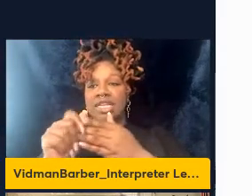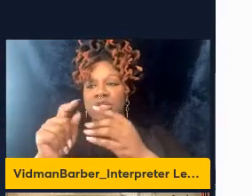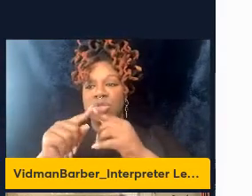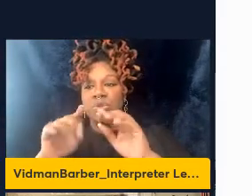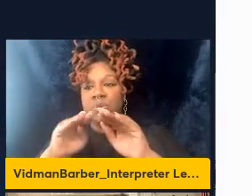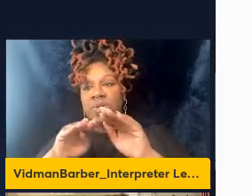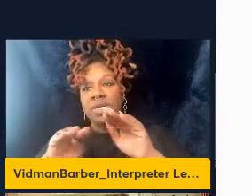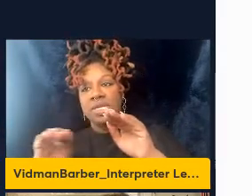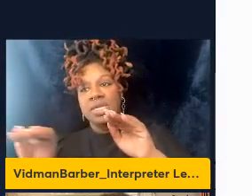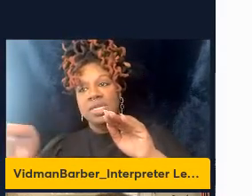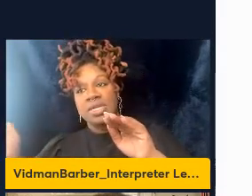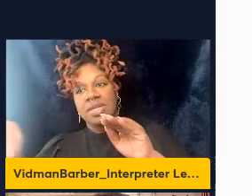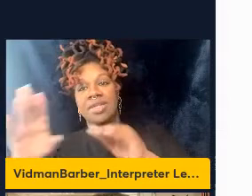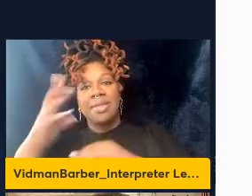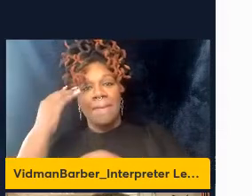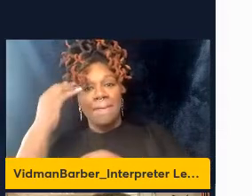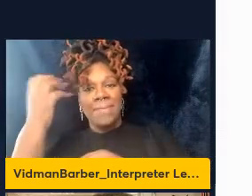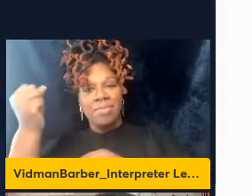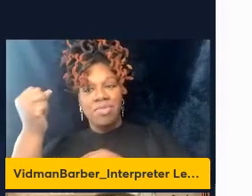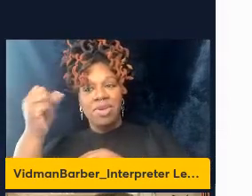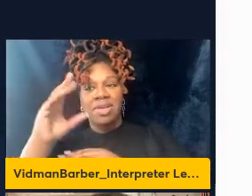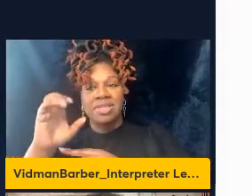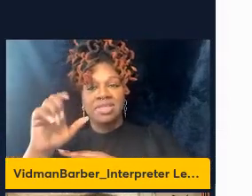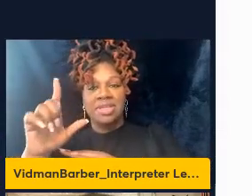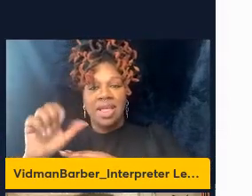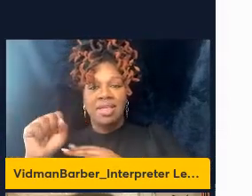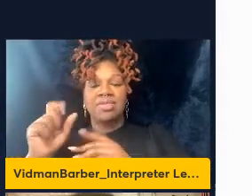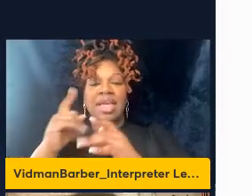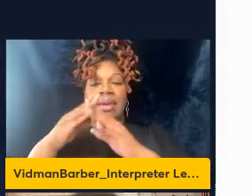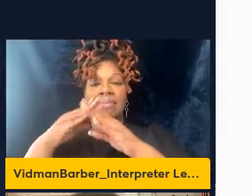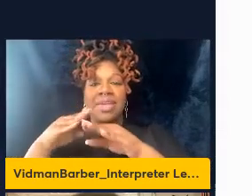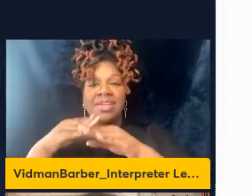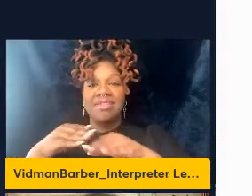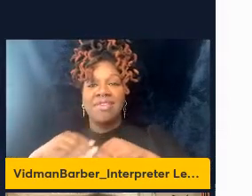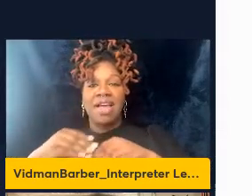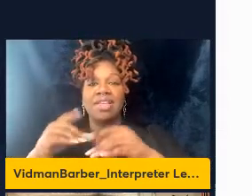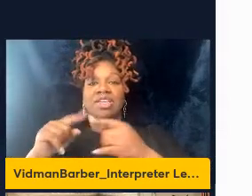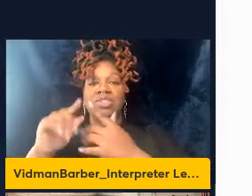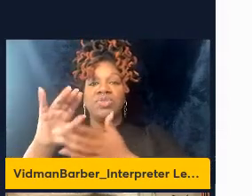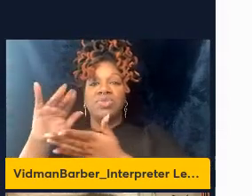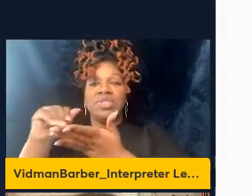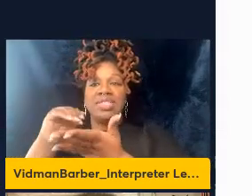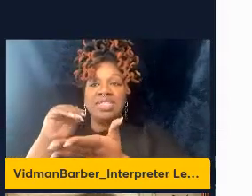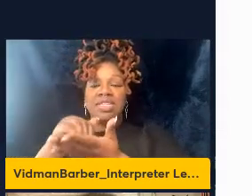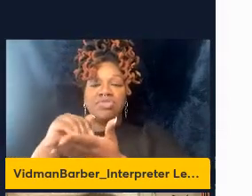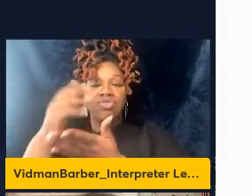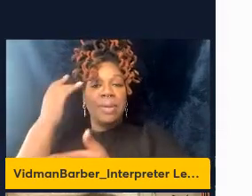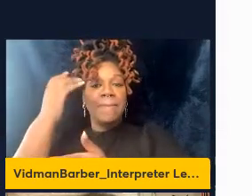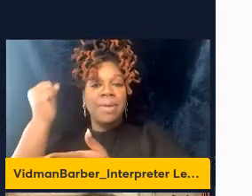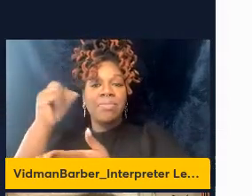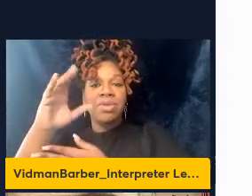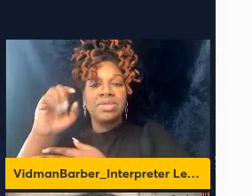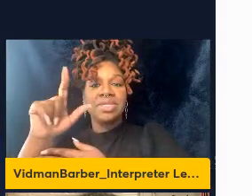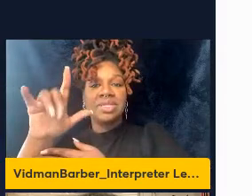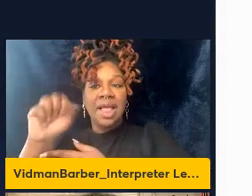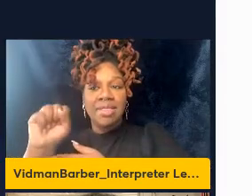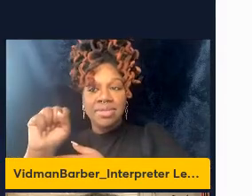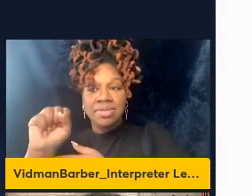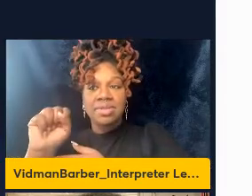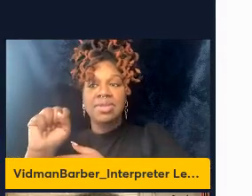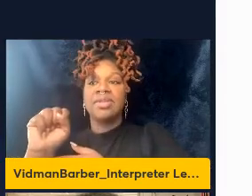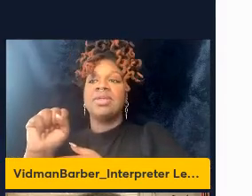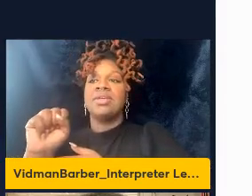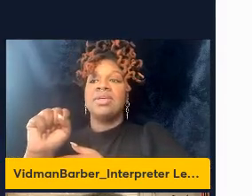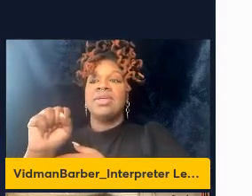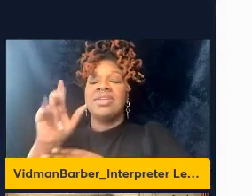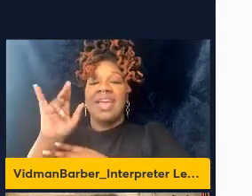CD8 memory cells can be divided into the central memory cells and the effector memory cells and